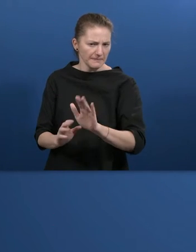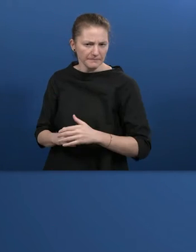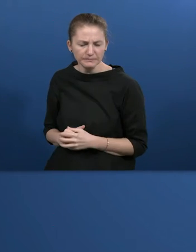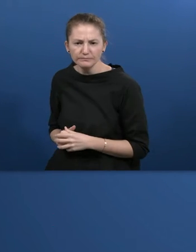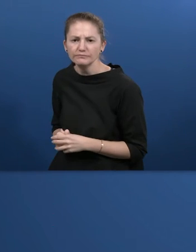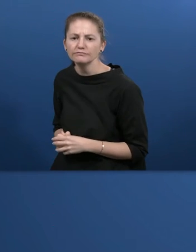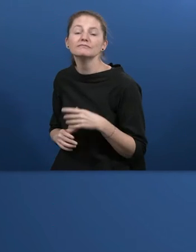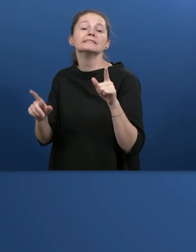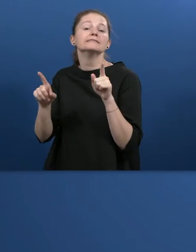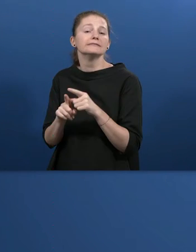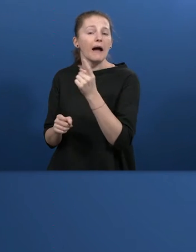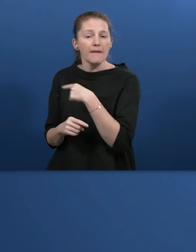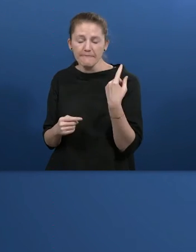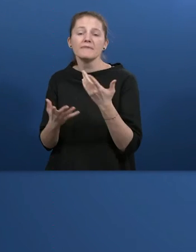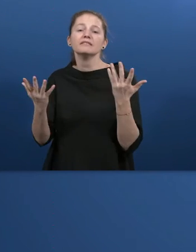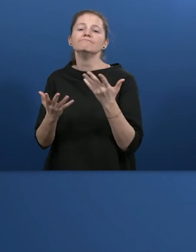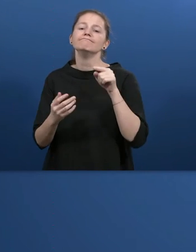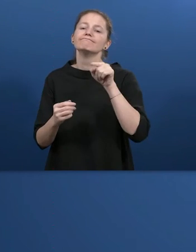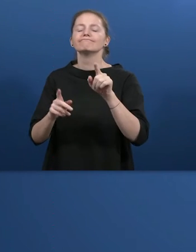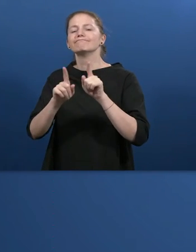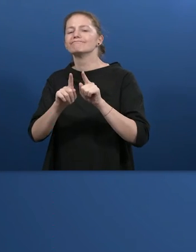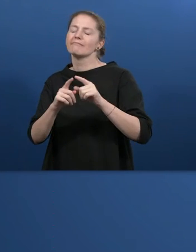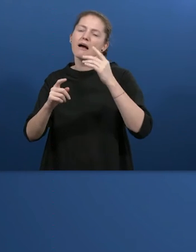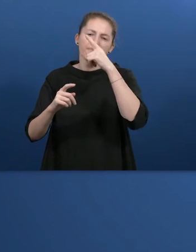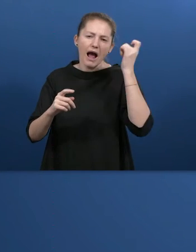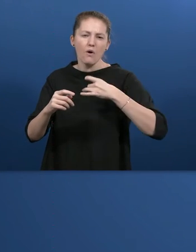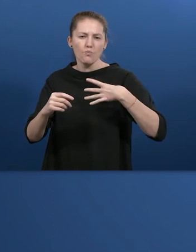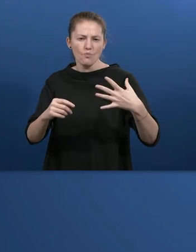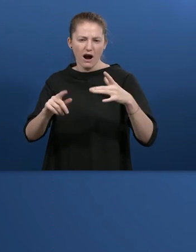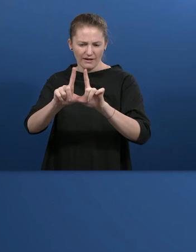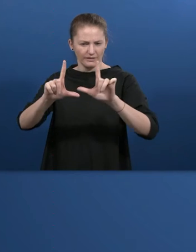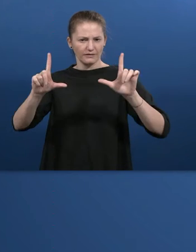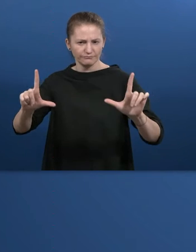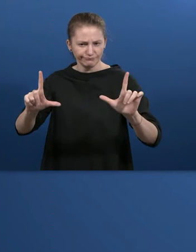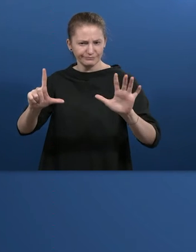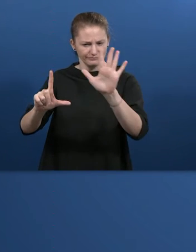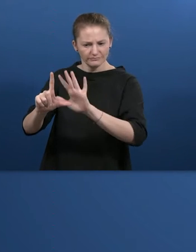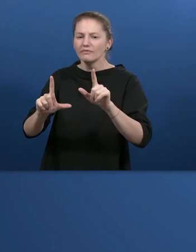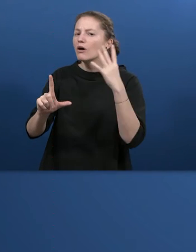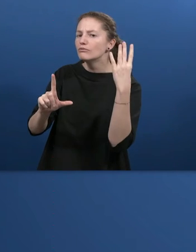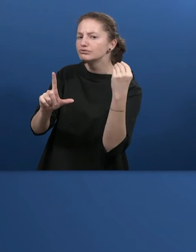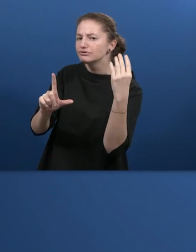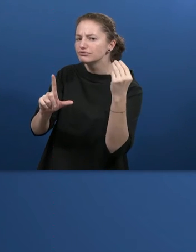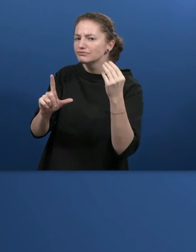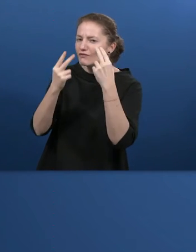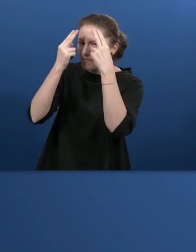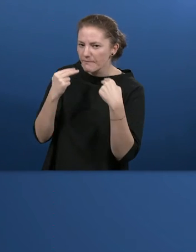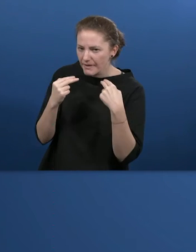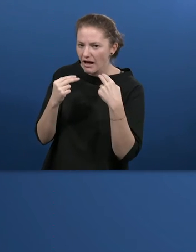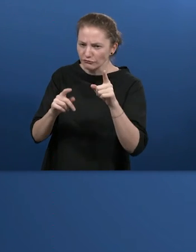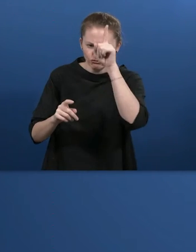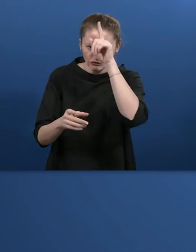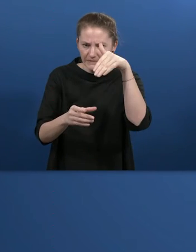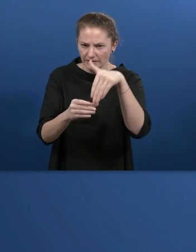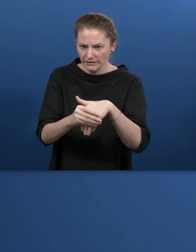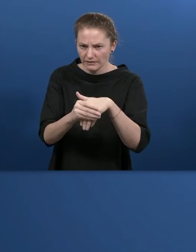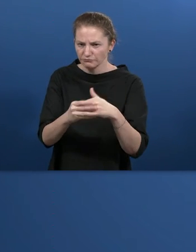produced a monochrome version and the audio-descripted German version. And so that you understand what I'm talking about, I just want to show you